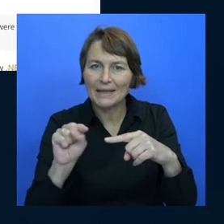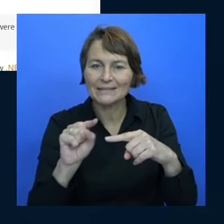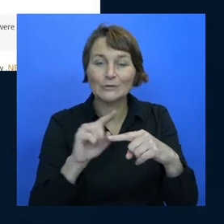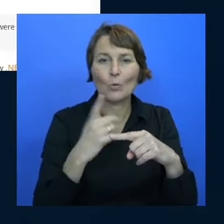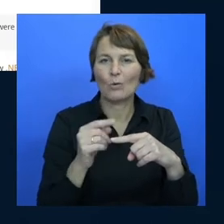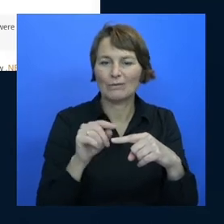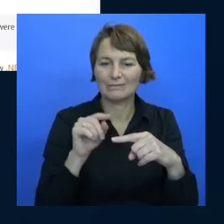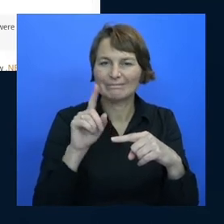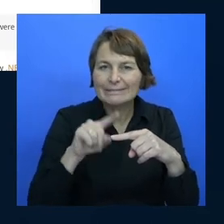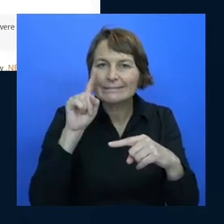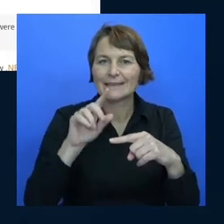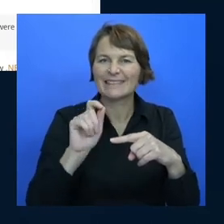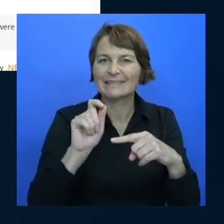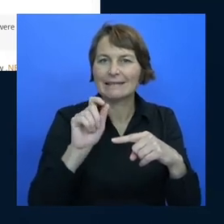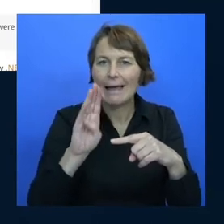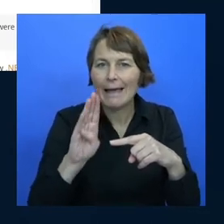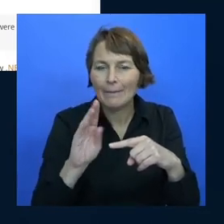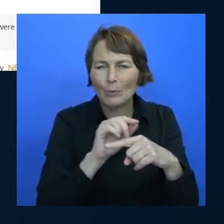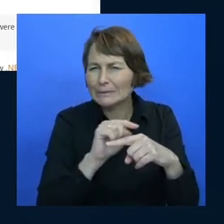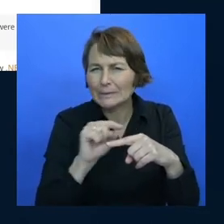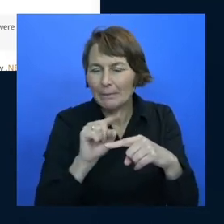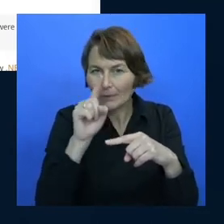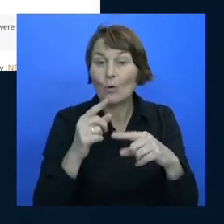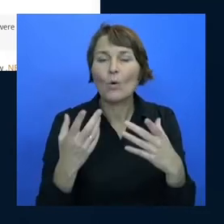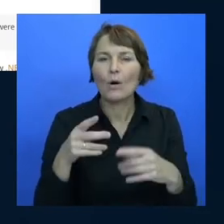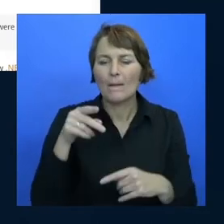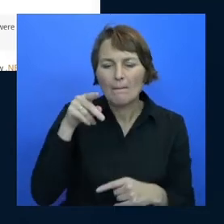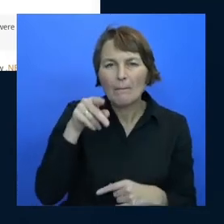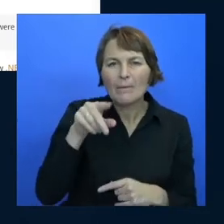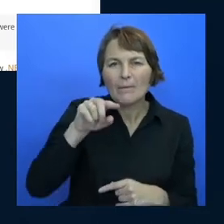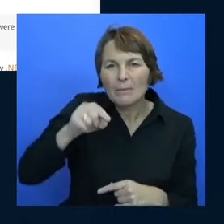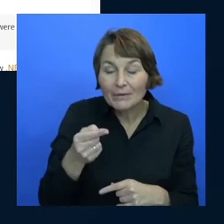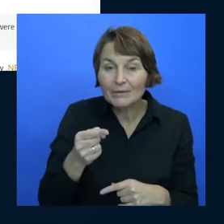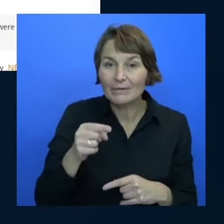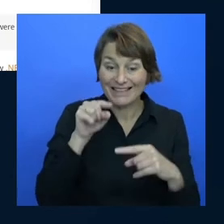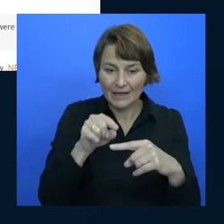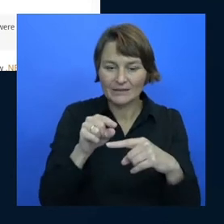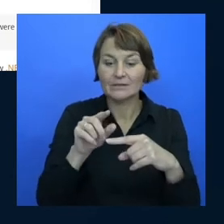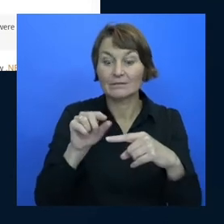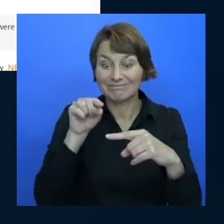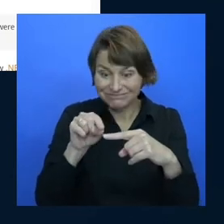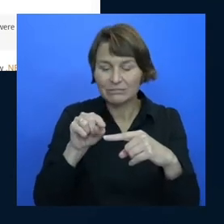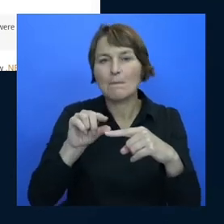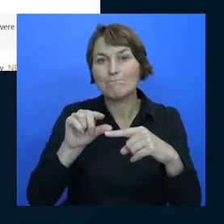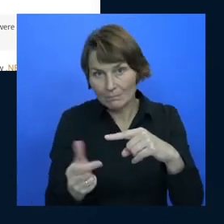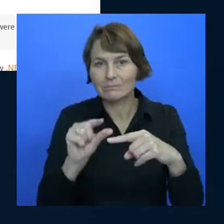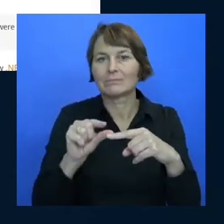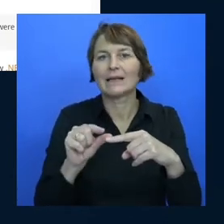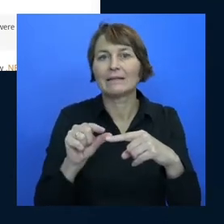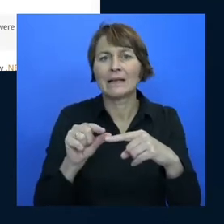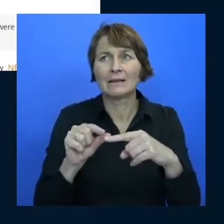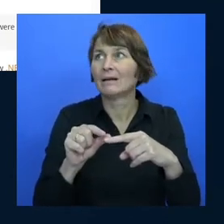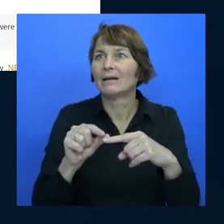and that's the thing that destroyed your life and took days away from you right so